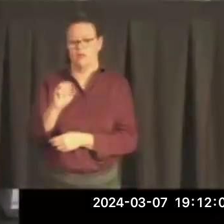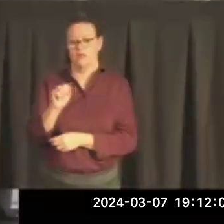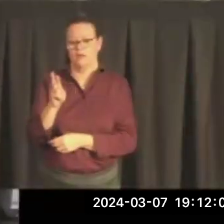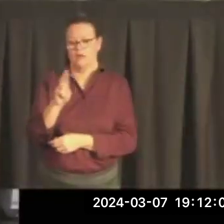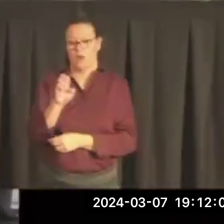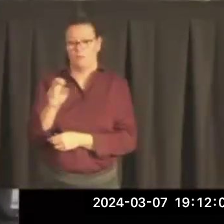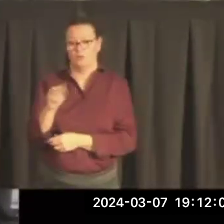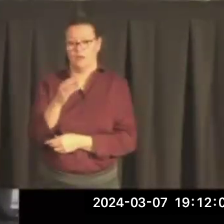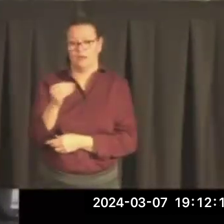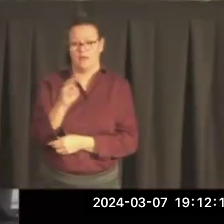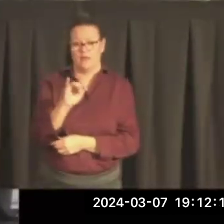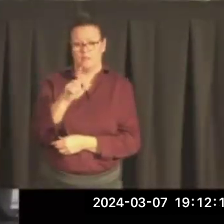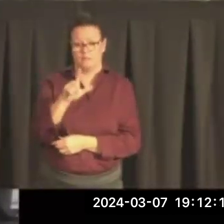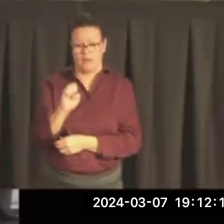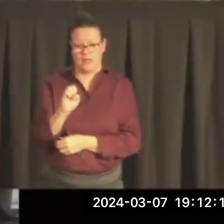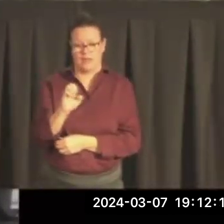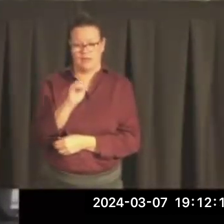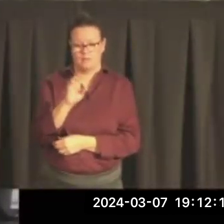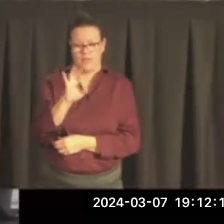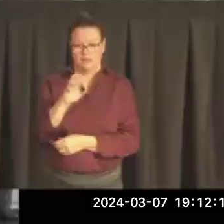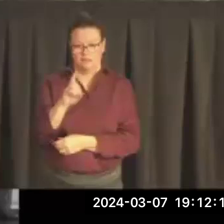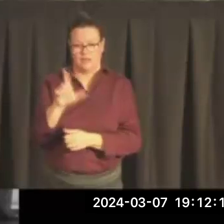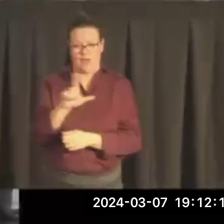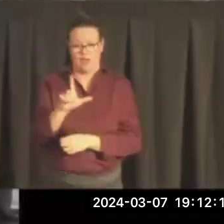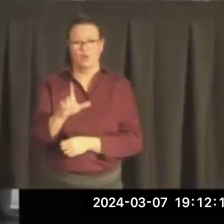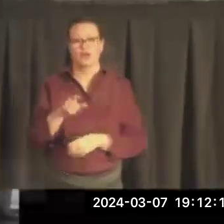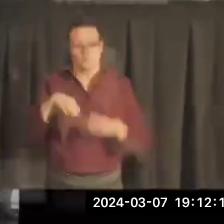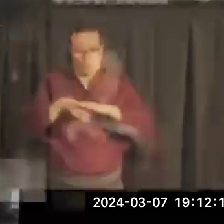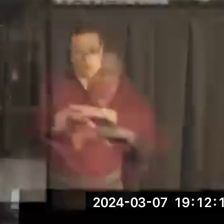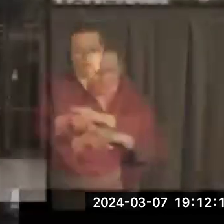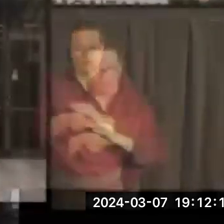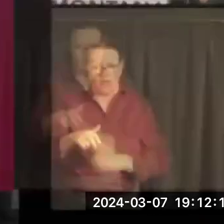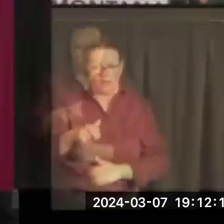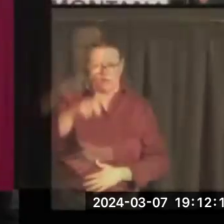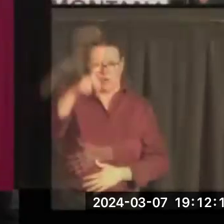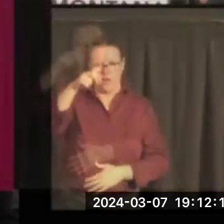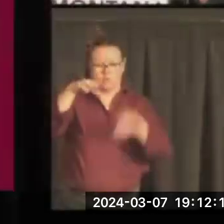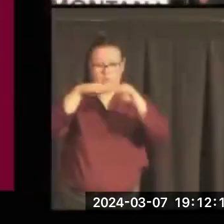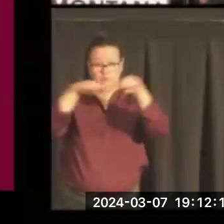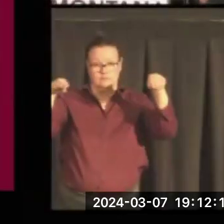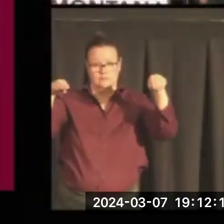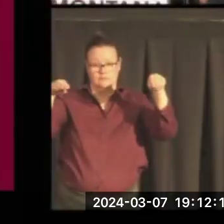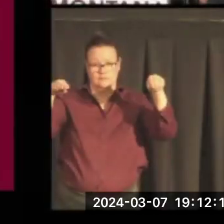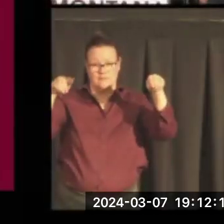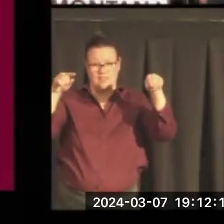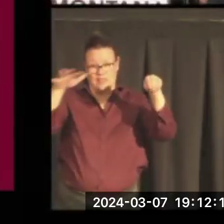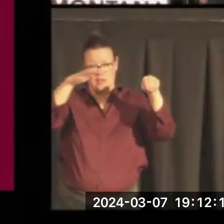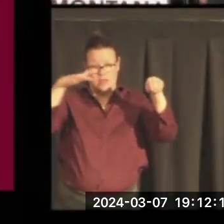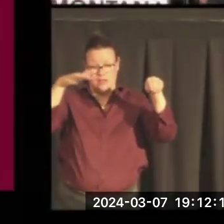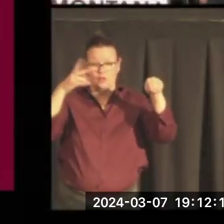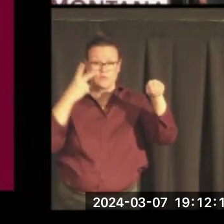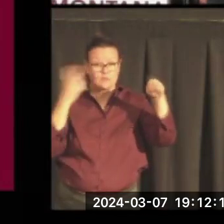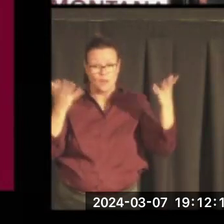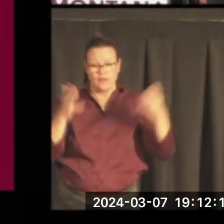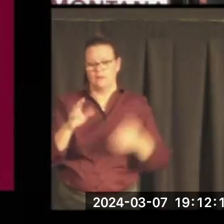And you went through the doors and went up one flight of stairs in addition to the archives, Donna, you would see the Maureen and